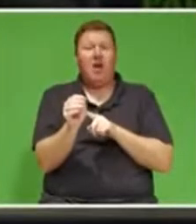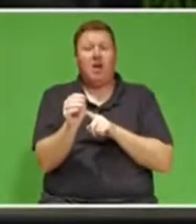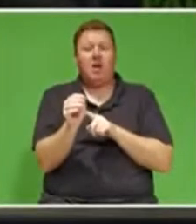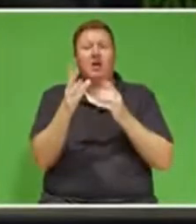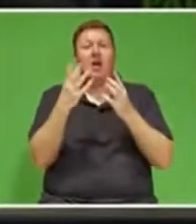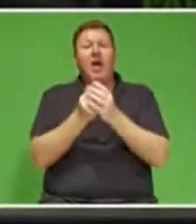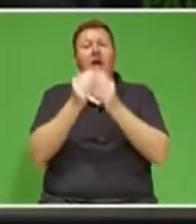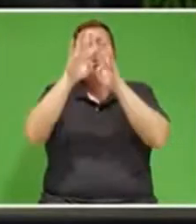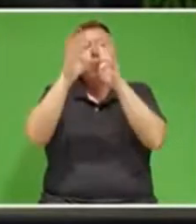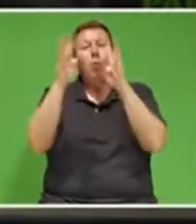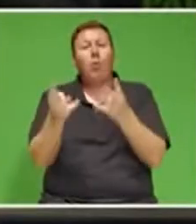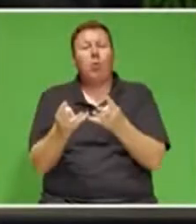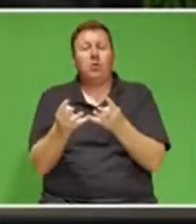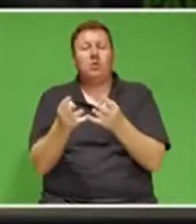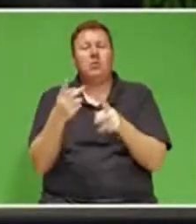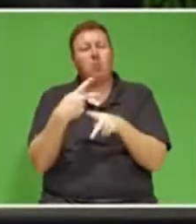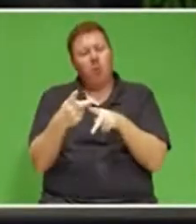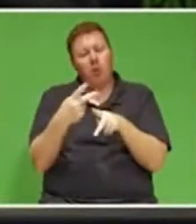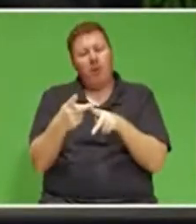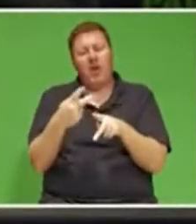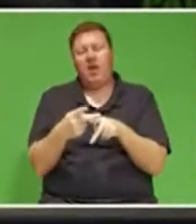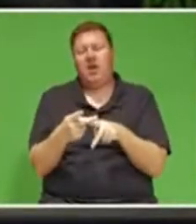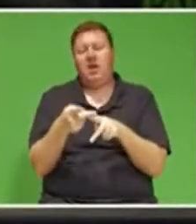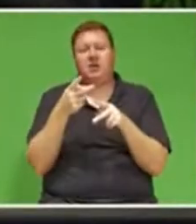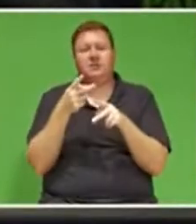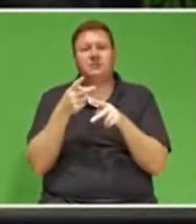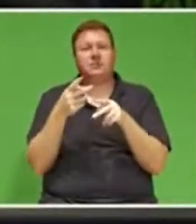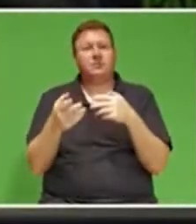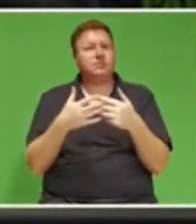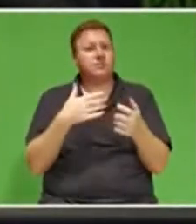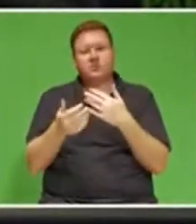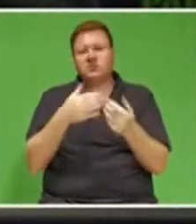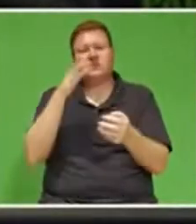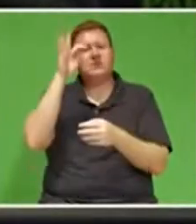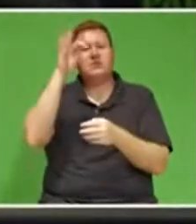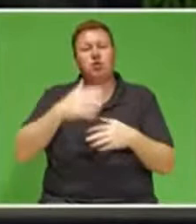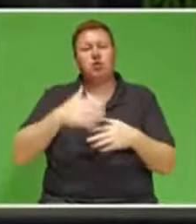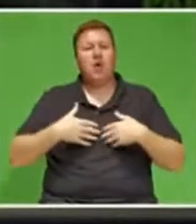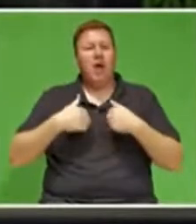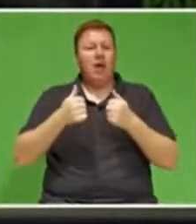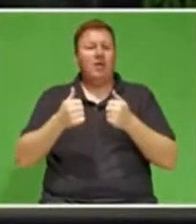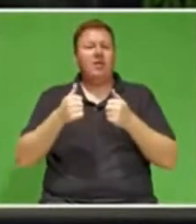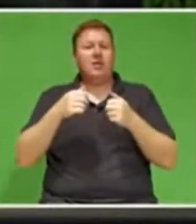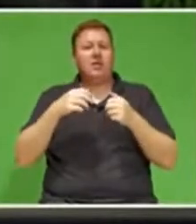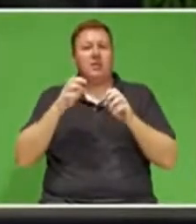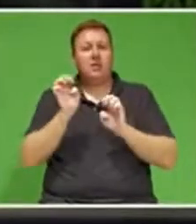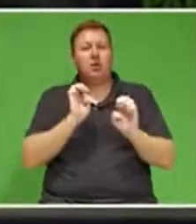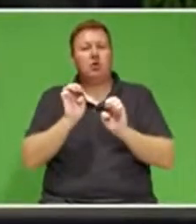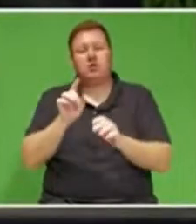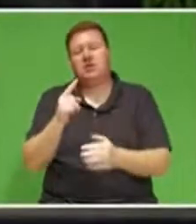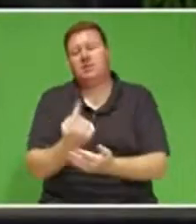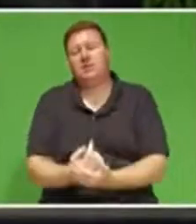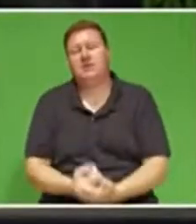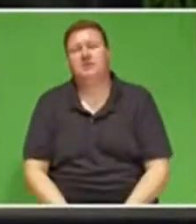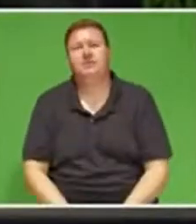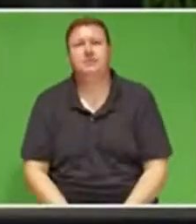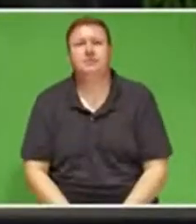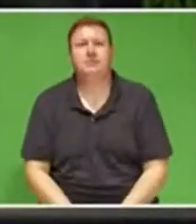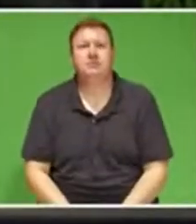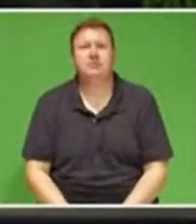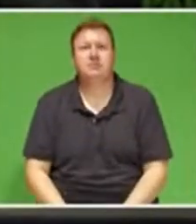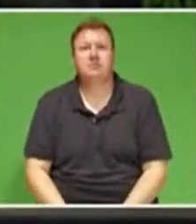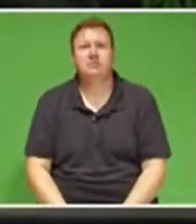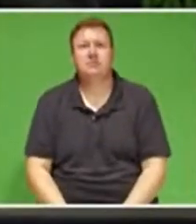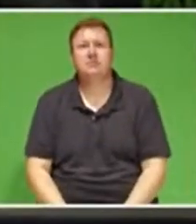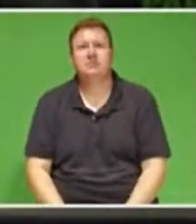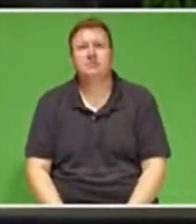adequately prepared for any future health emergencies. While much of this